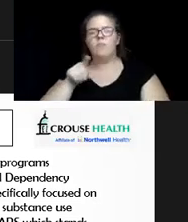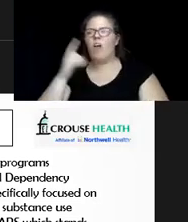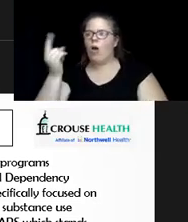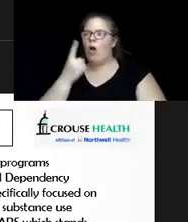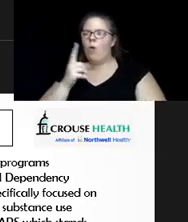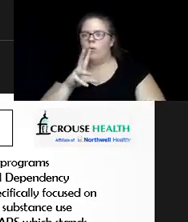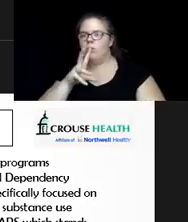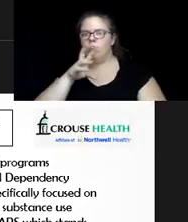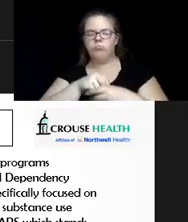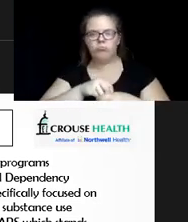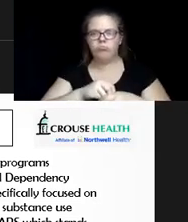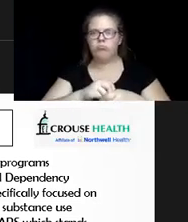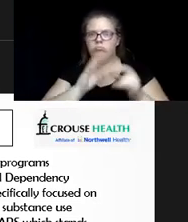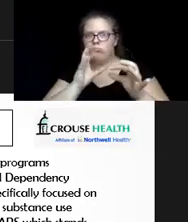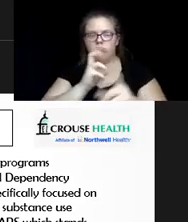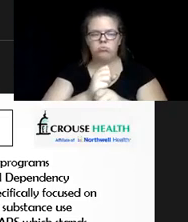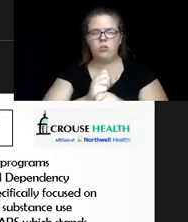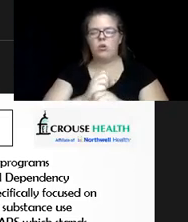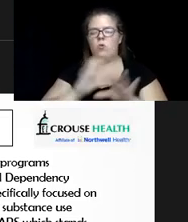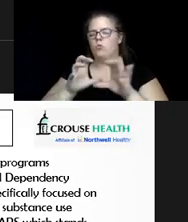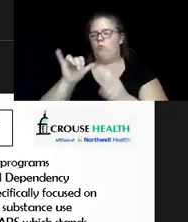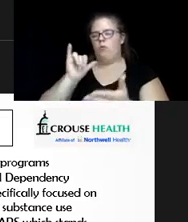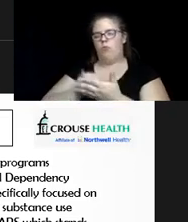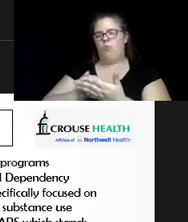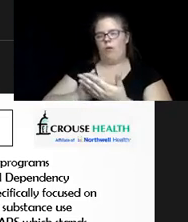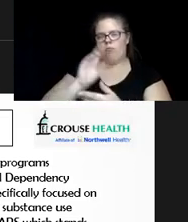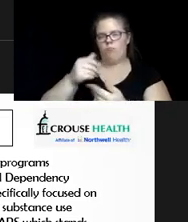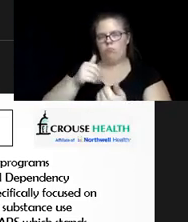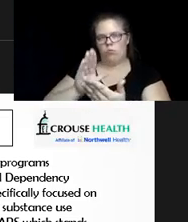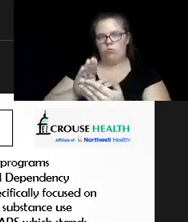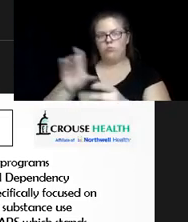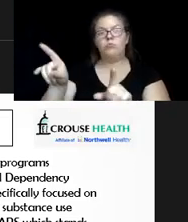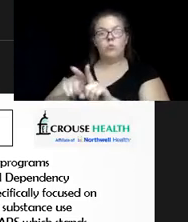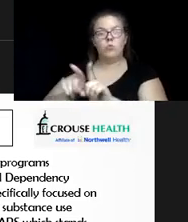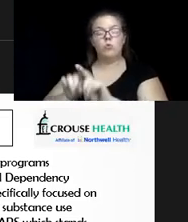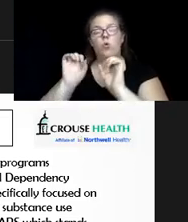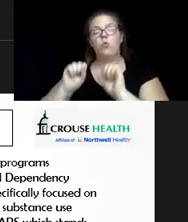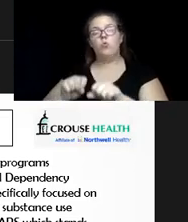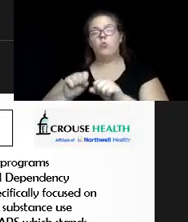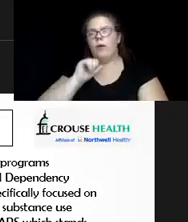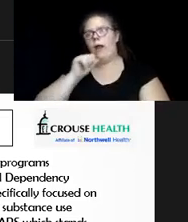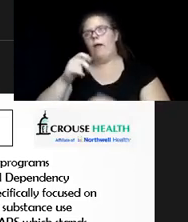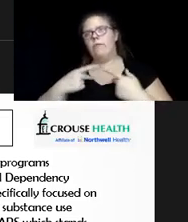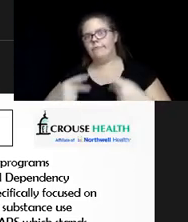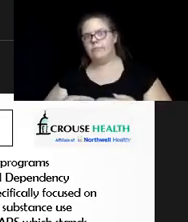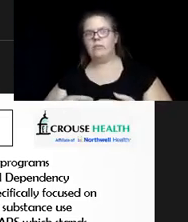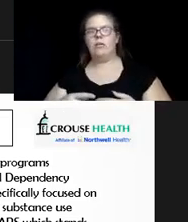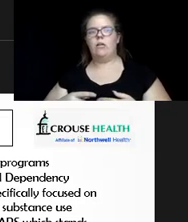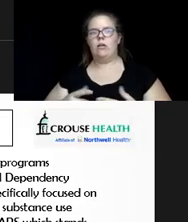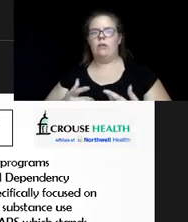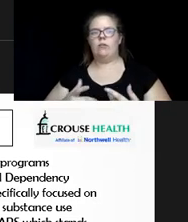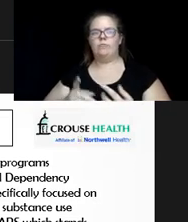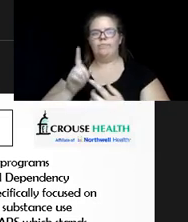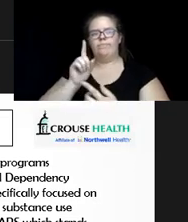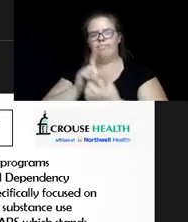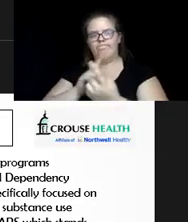that. So we do things like that. Also, you know, you cannot physically or in person do